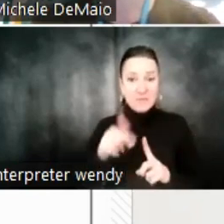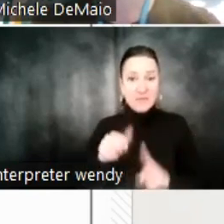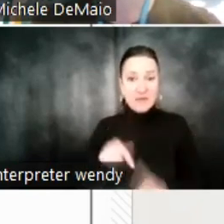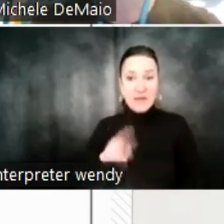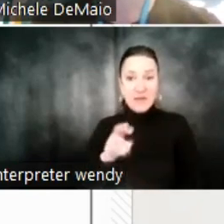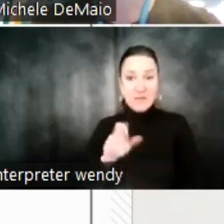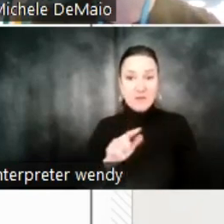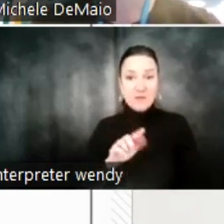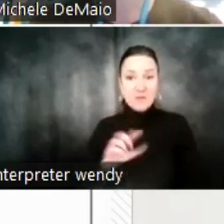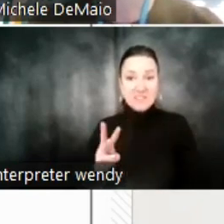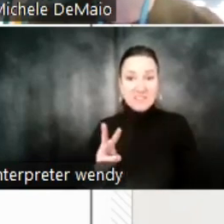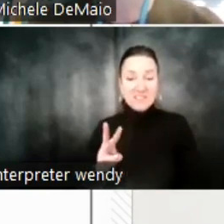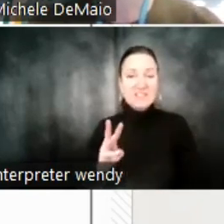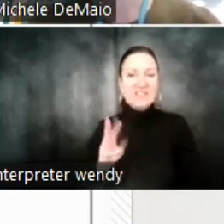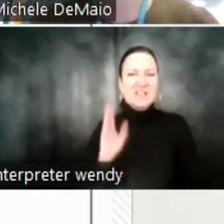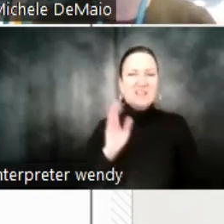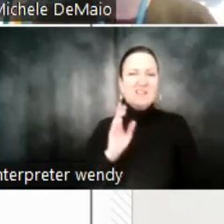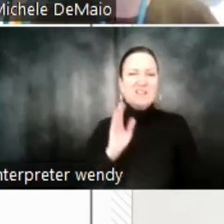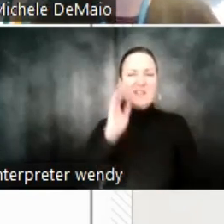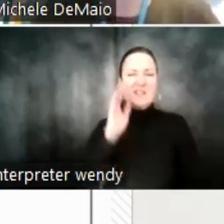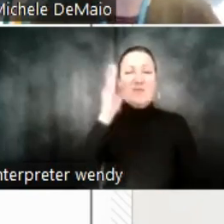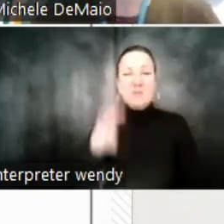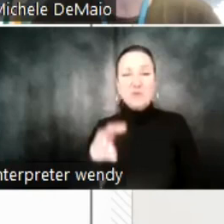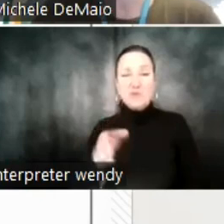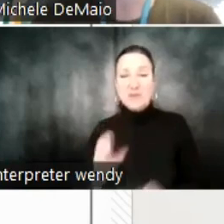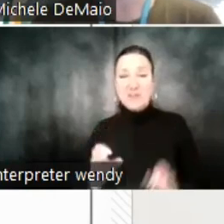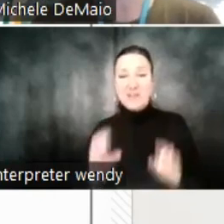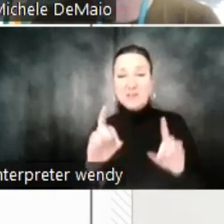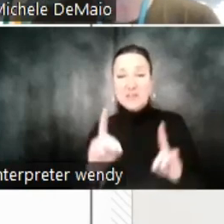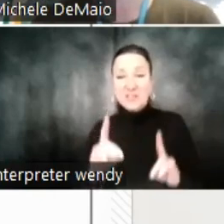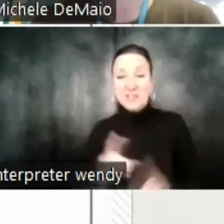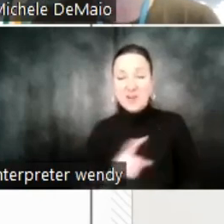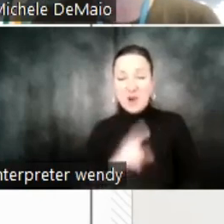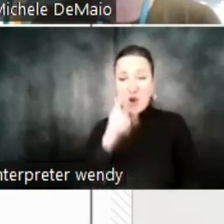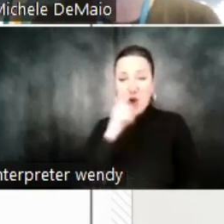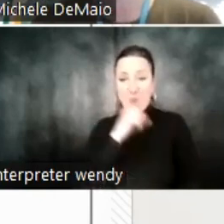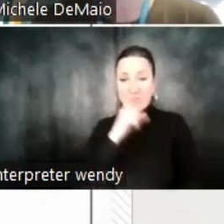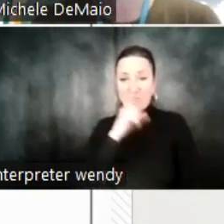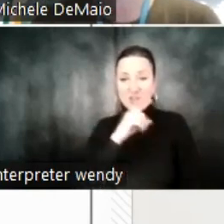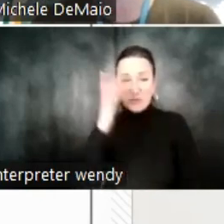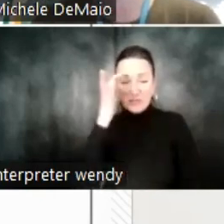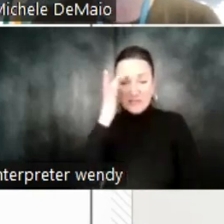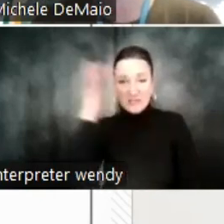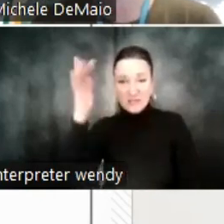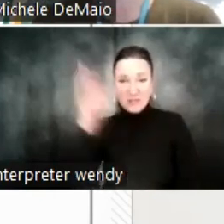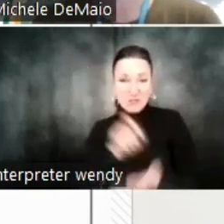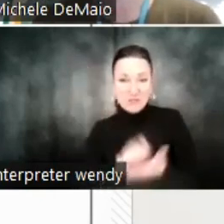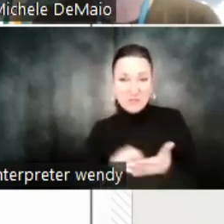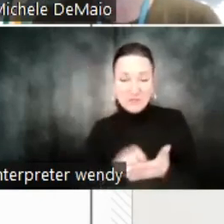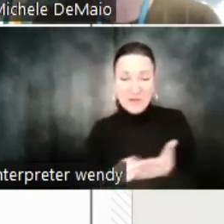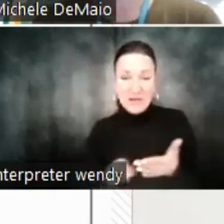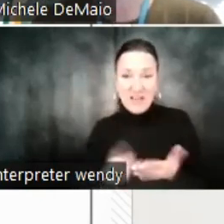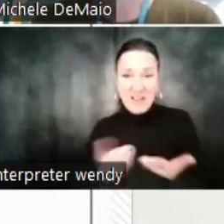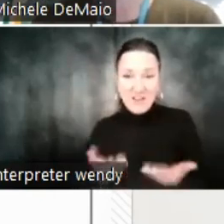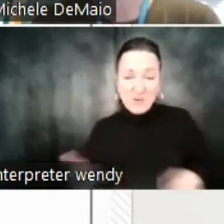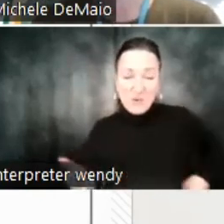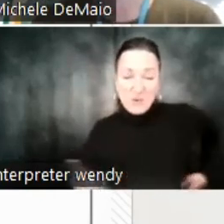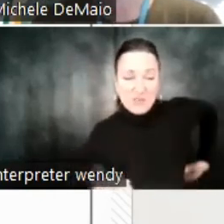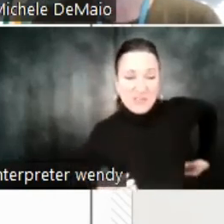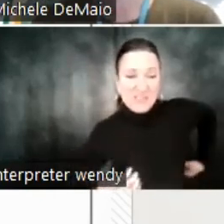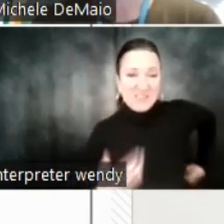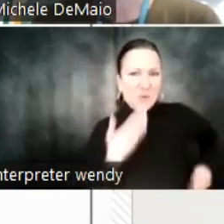future of education and AI writing tools. So a really good conversation to think, where are we going